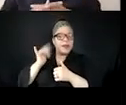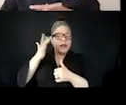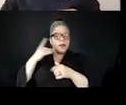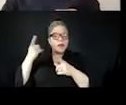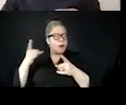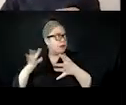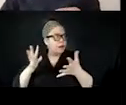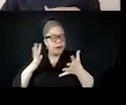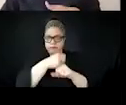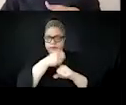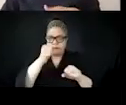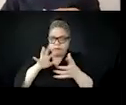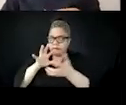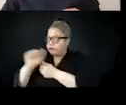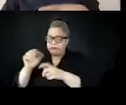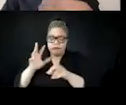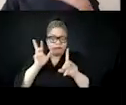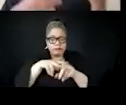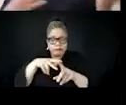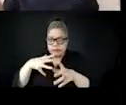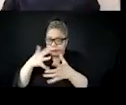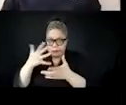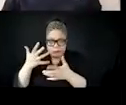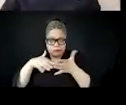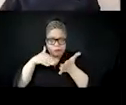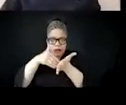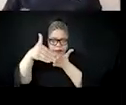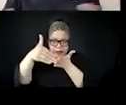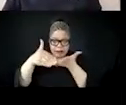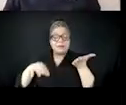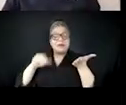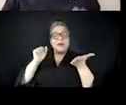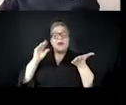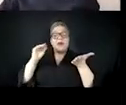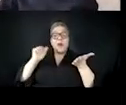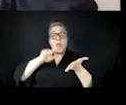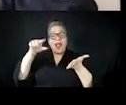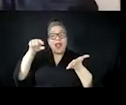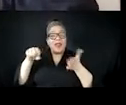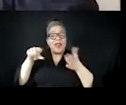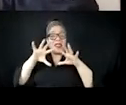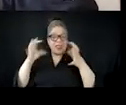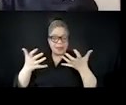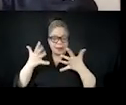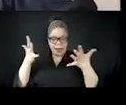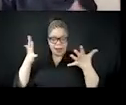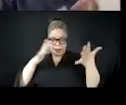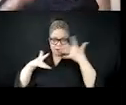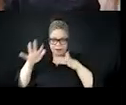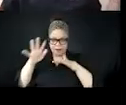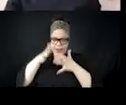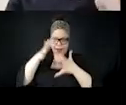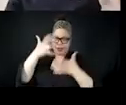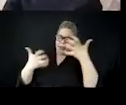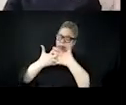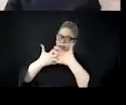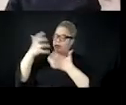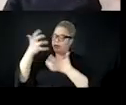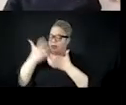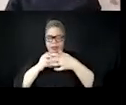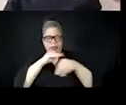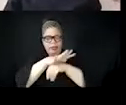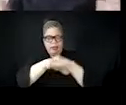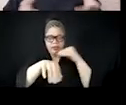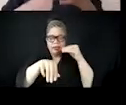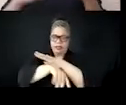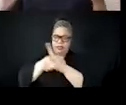and impacting. Um, so we really took a interest in like resourcing our members around this and, and really taking on disinformation as